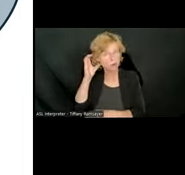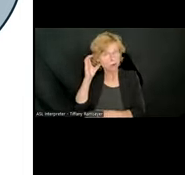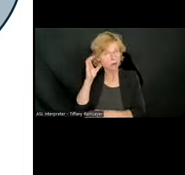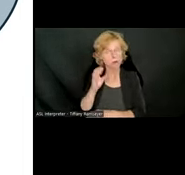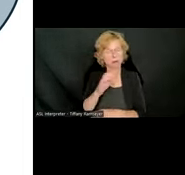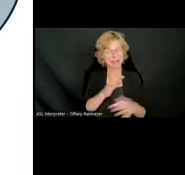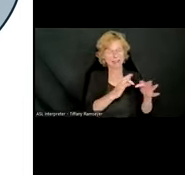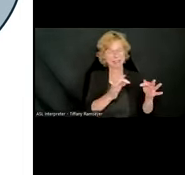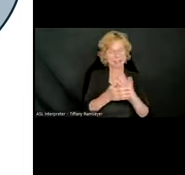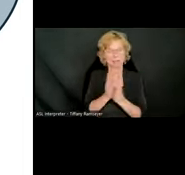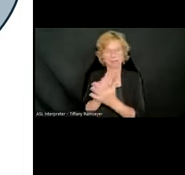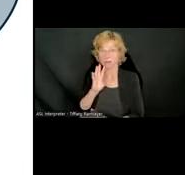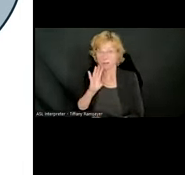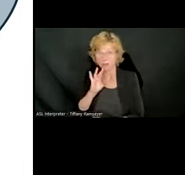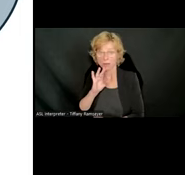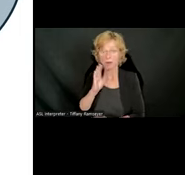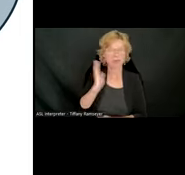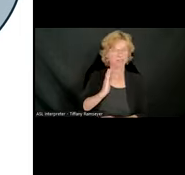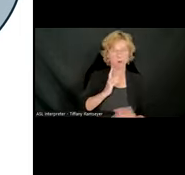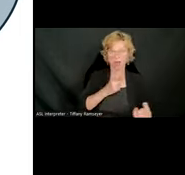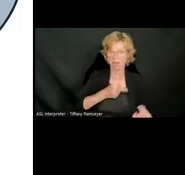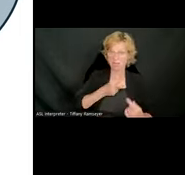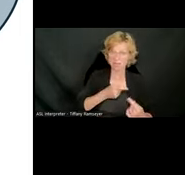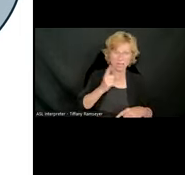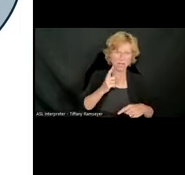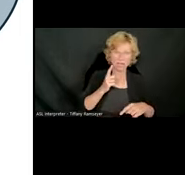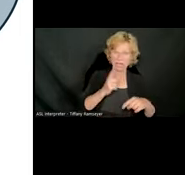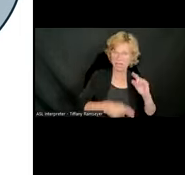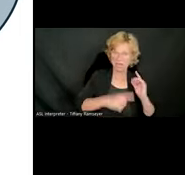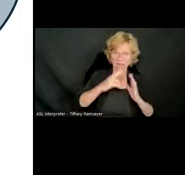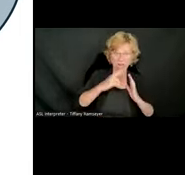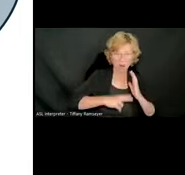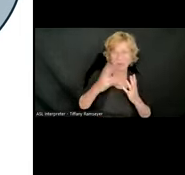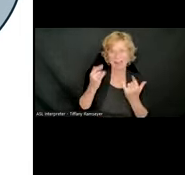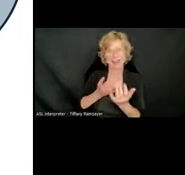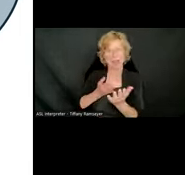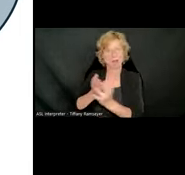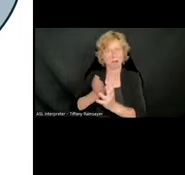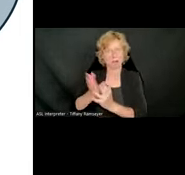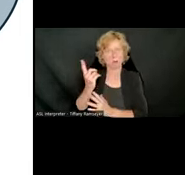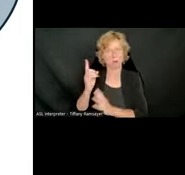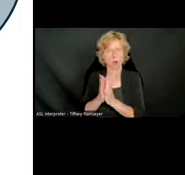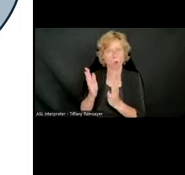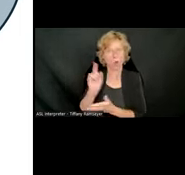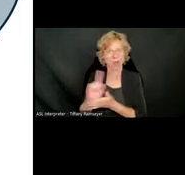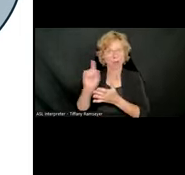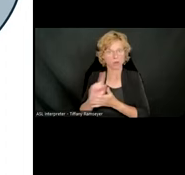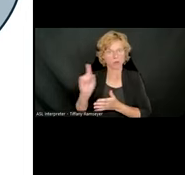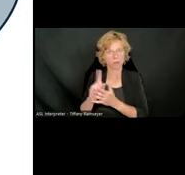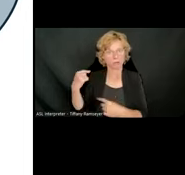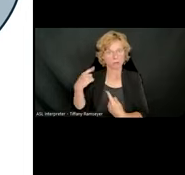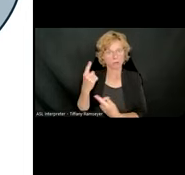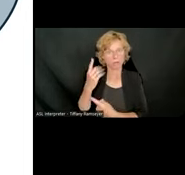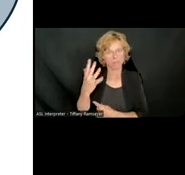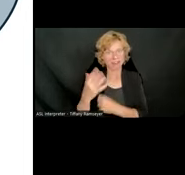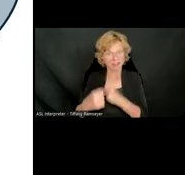He went from barely reading to now blowing through a book a week. He's been using it for five years and loves